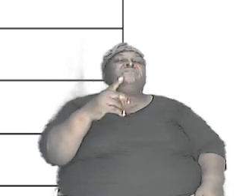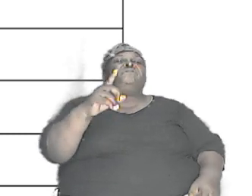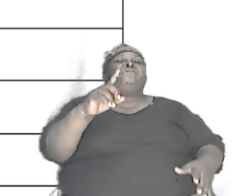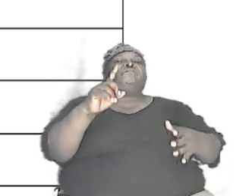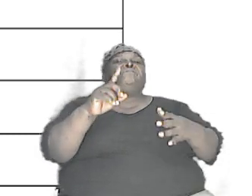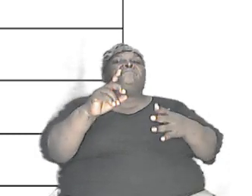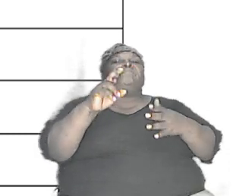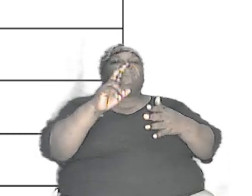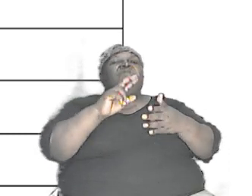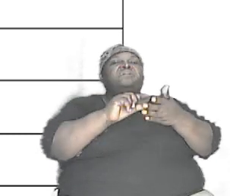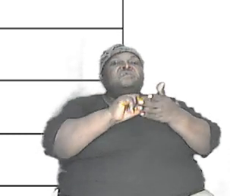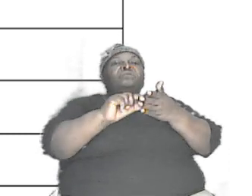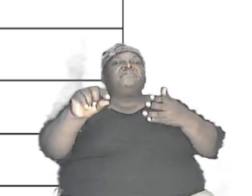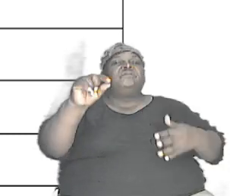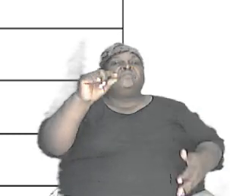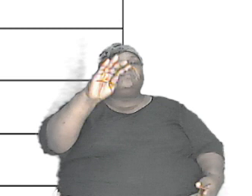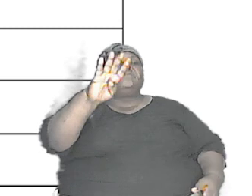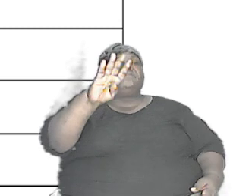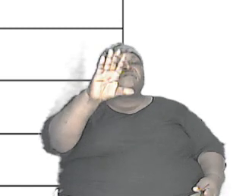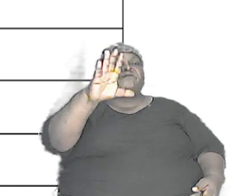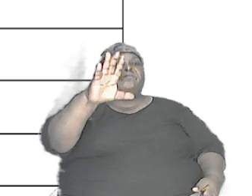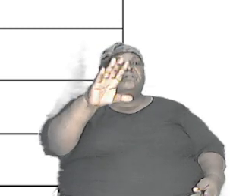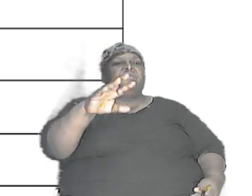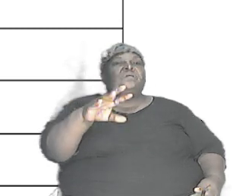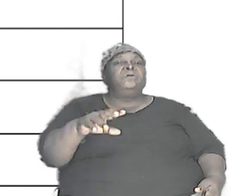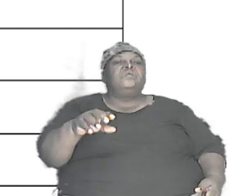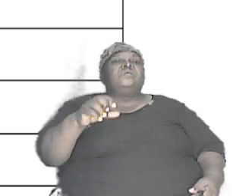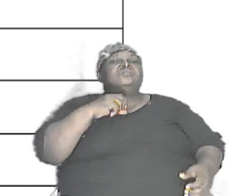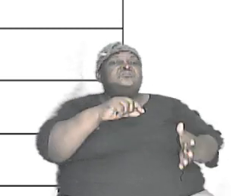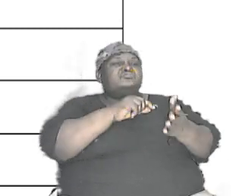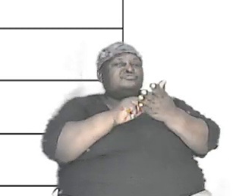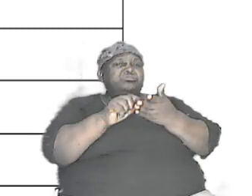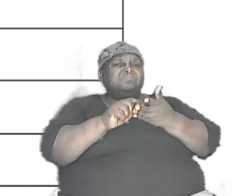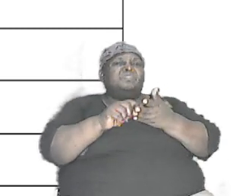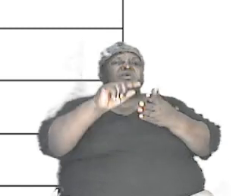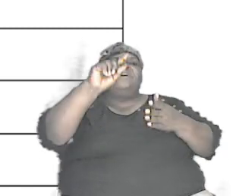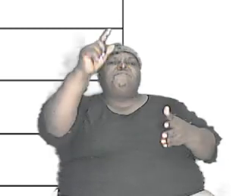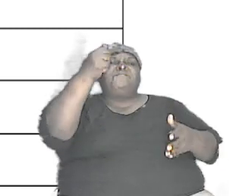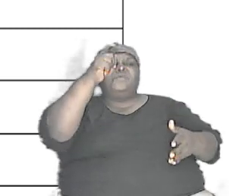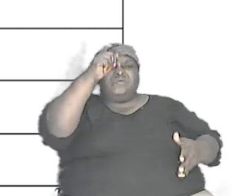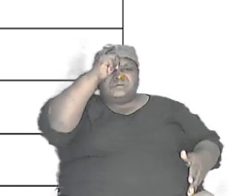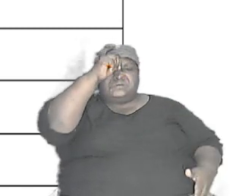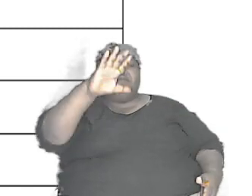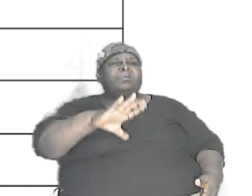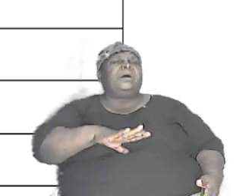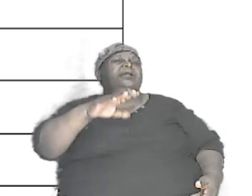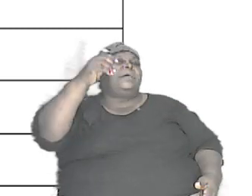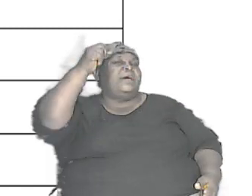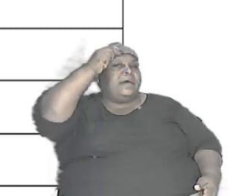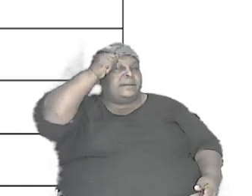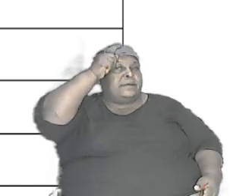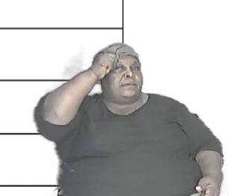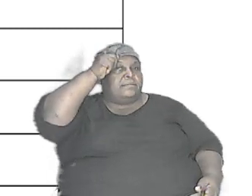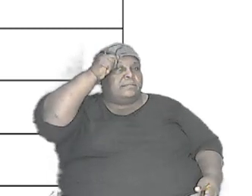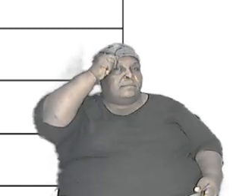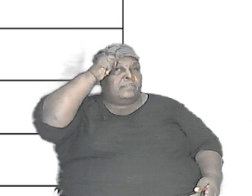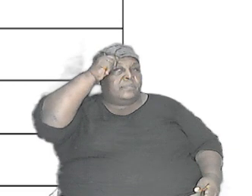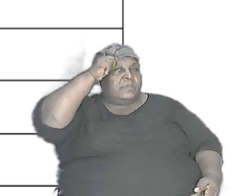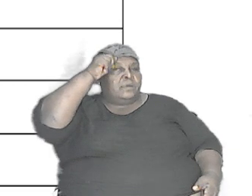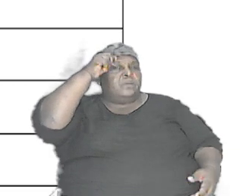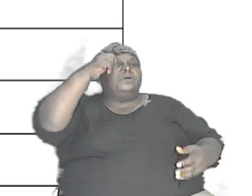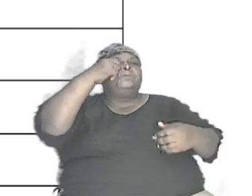tells us and so it is written the first man Adam